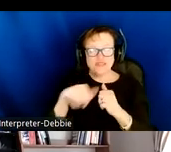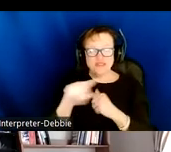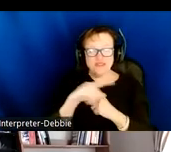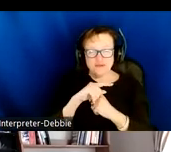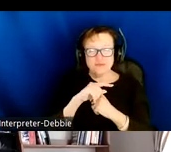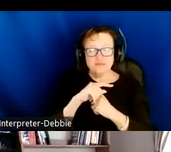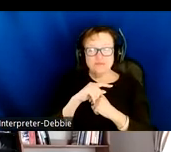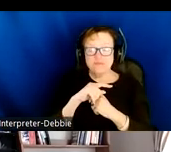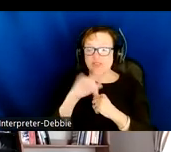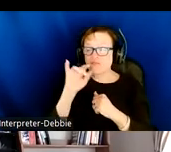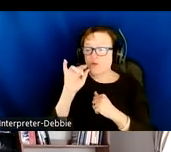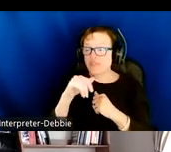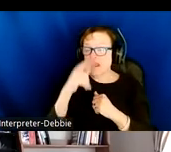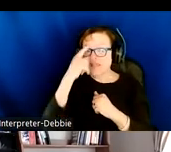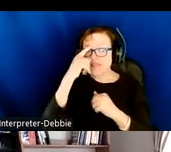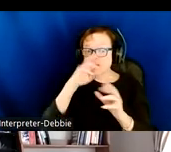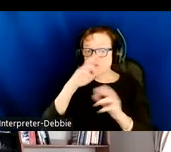with that, I believe we're ready to take